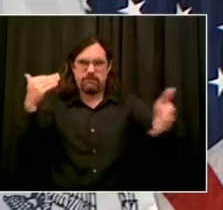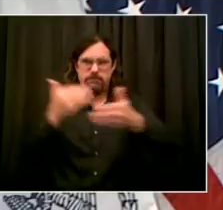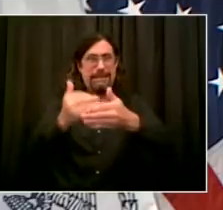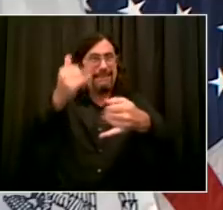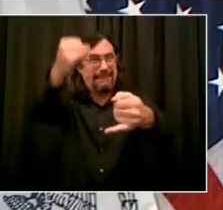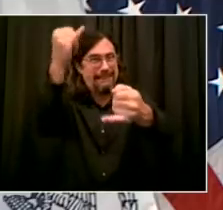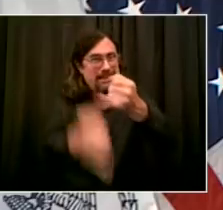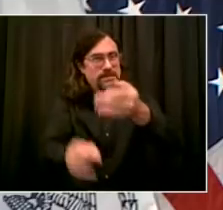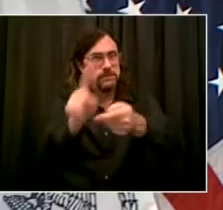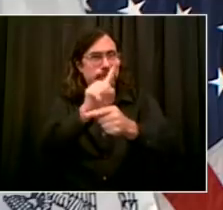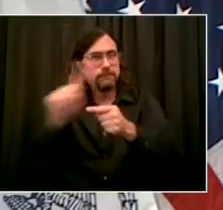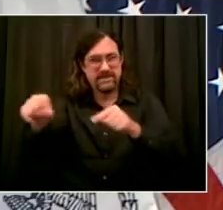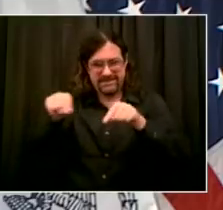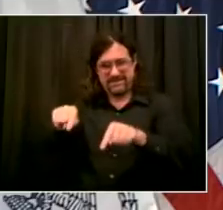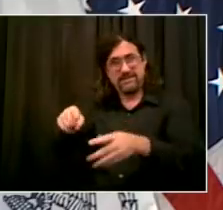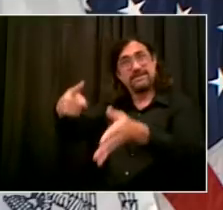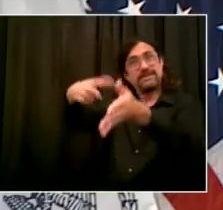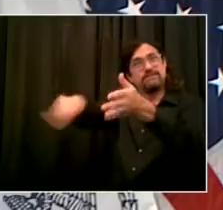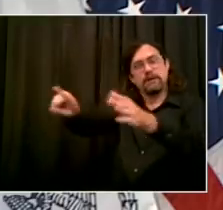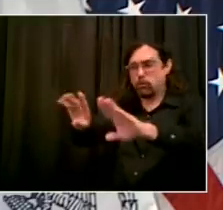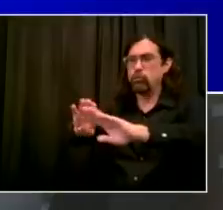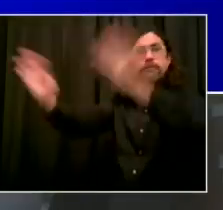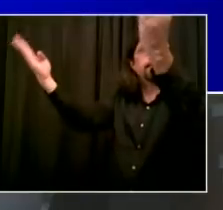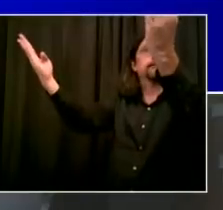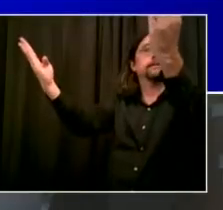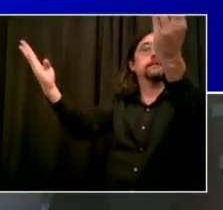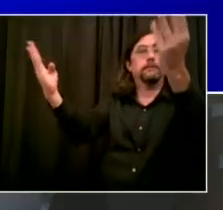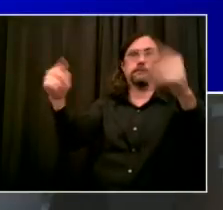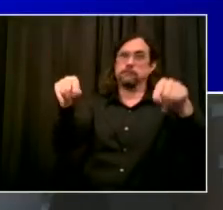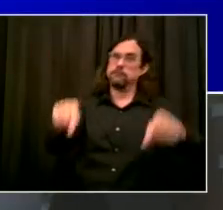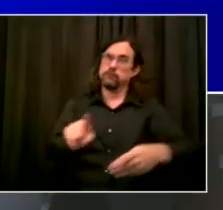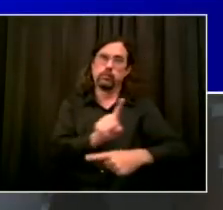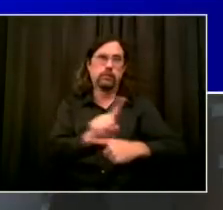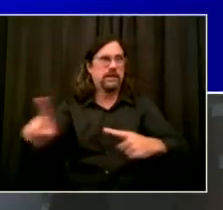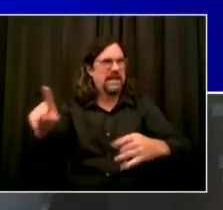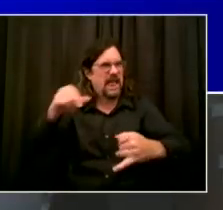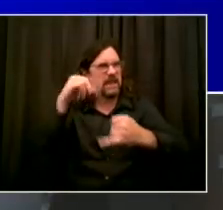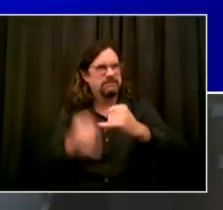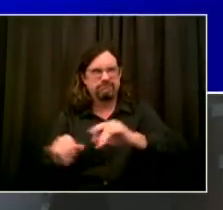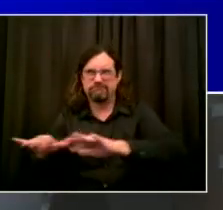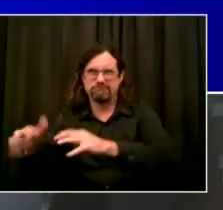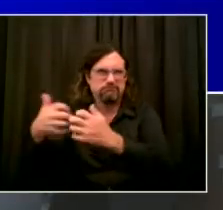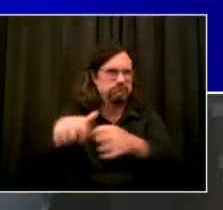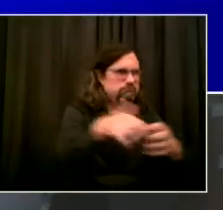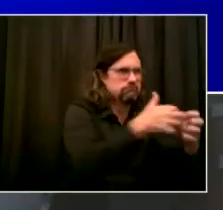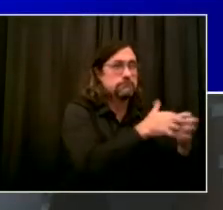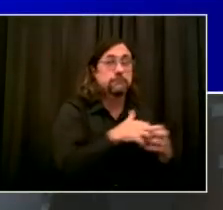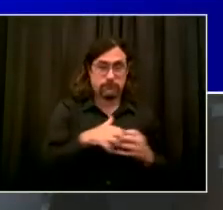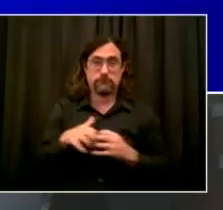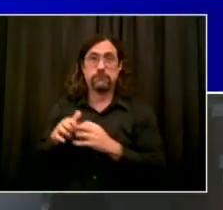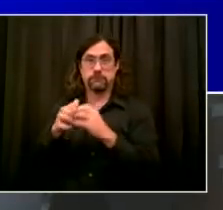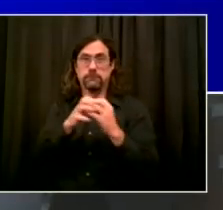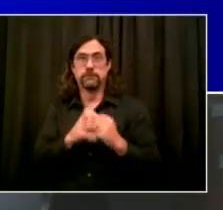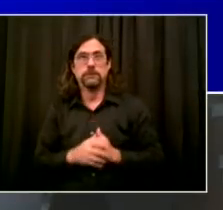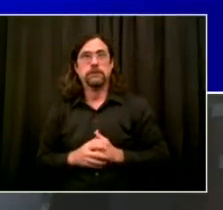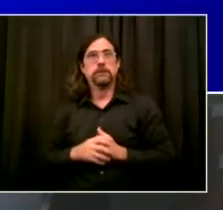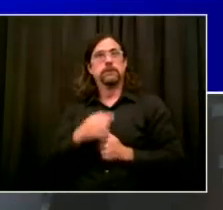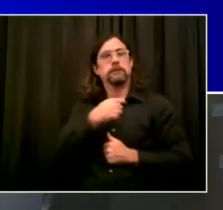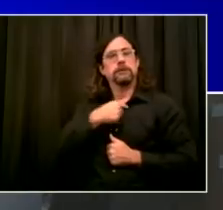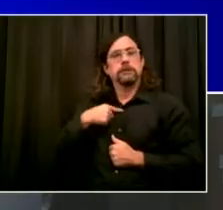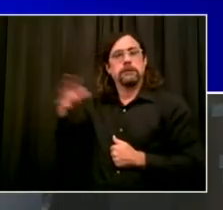our schools. So today, I'm announcing an additional 2,000 educators will be deployed into our schools immediately,